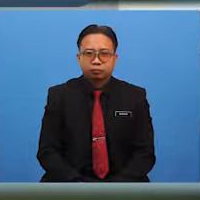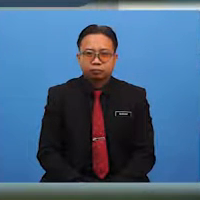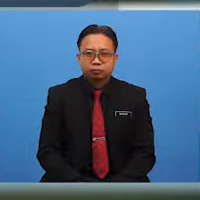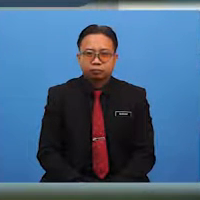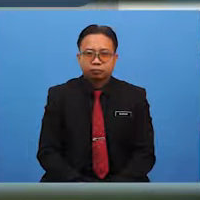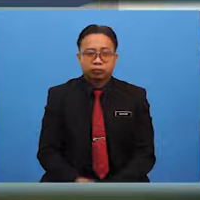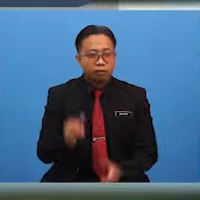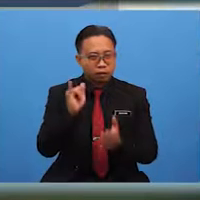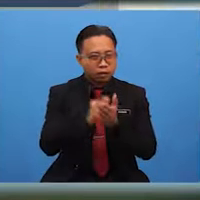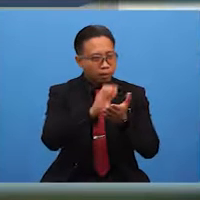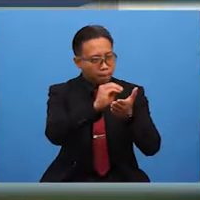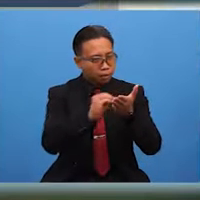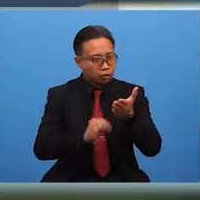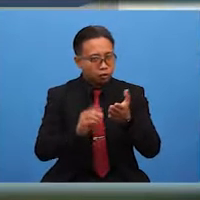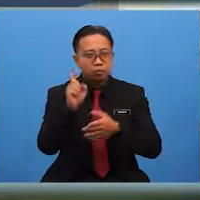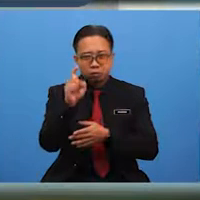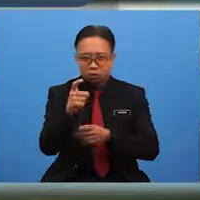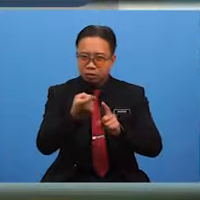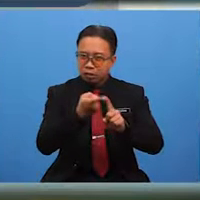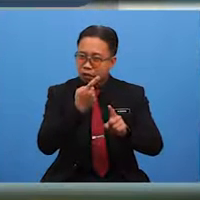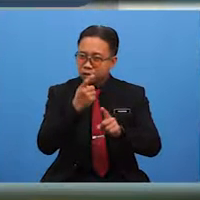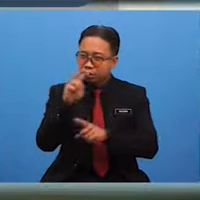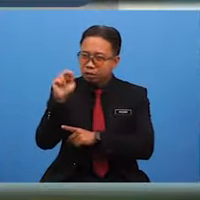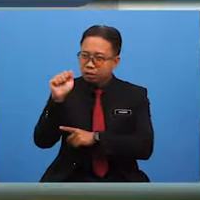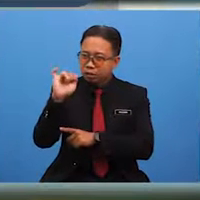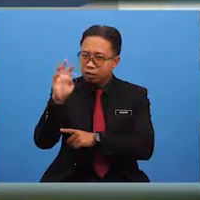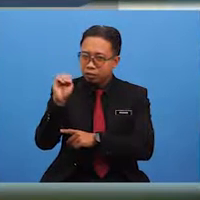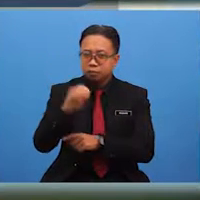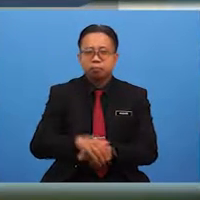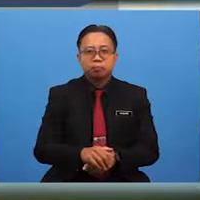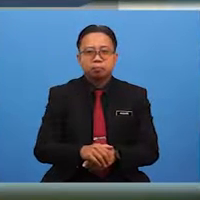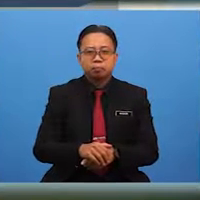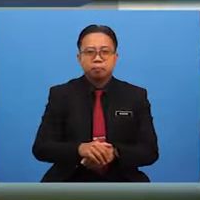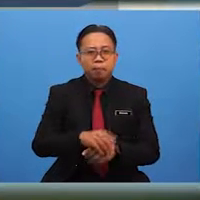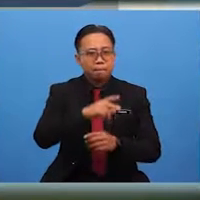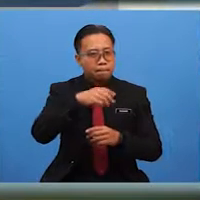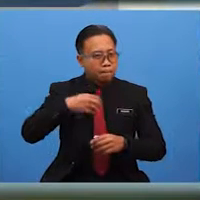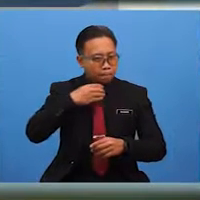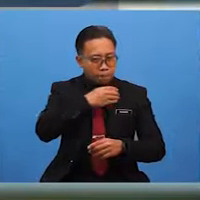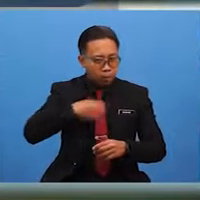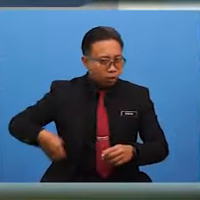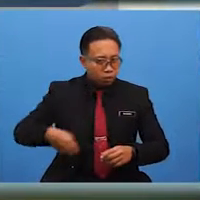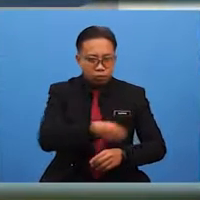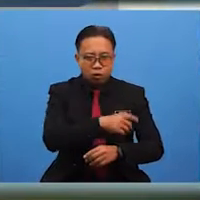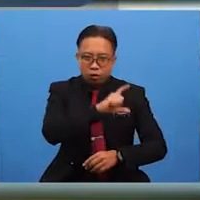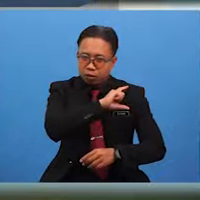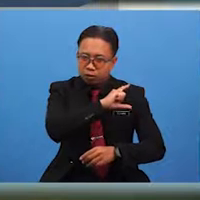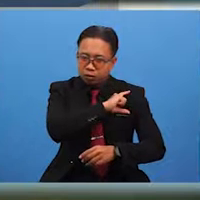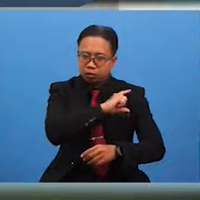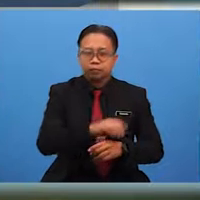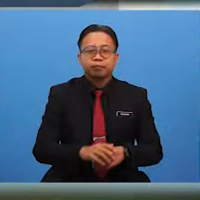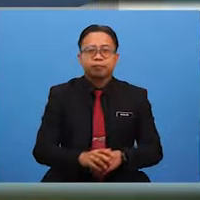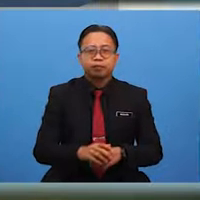That message must be from Naeem. Naeem is my patrol leader and he has taken his patrol